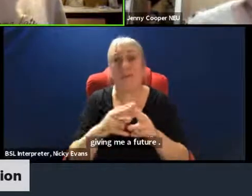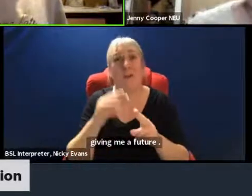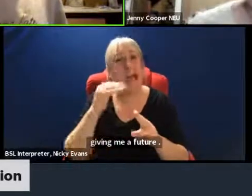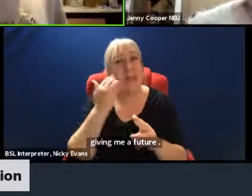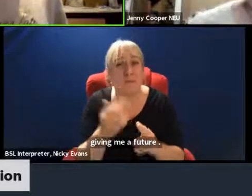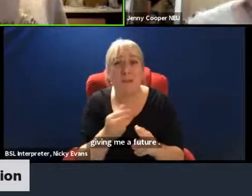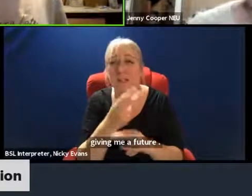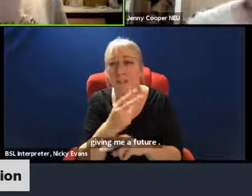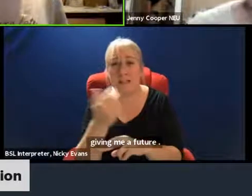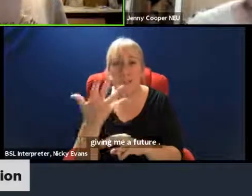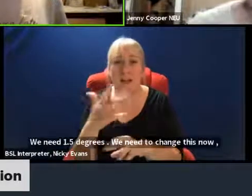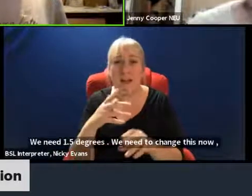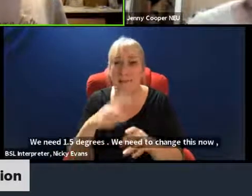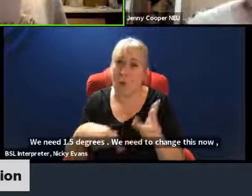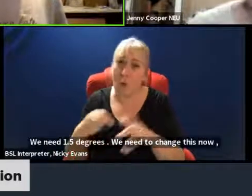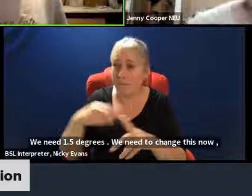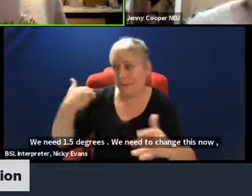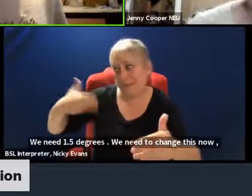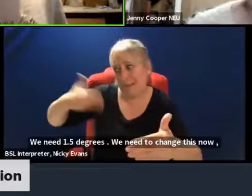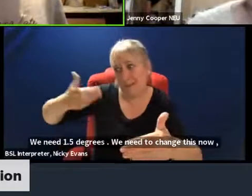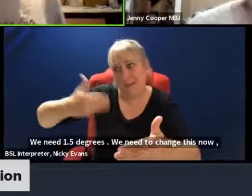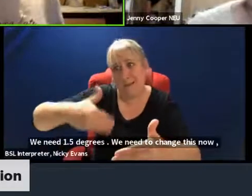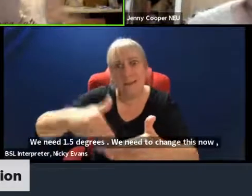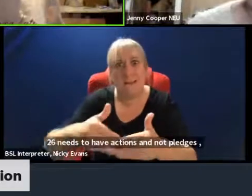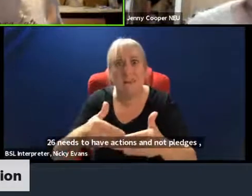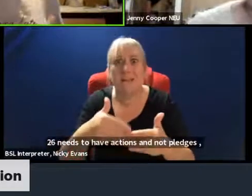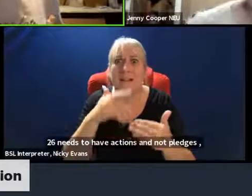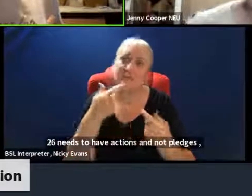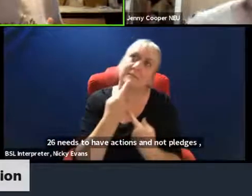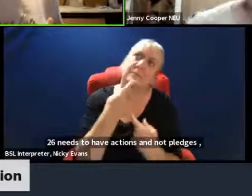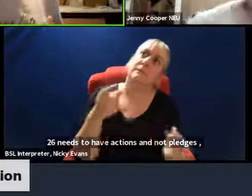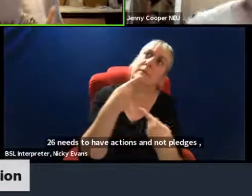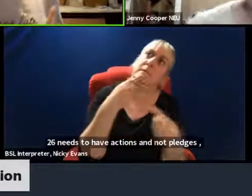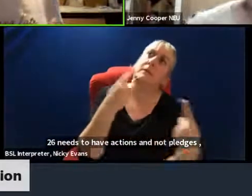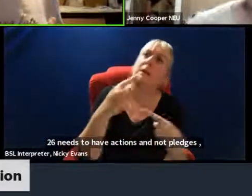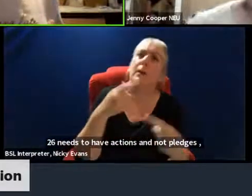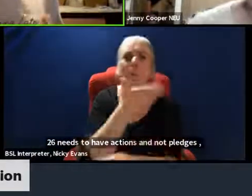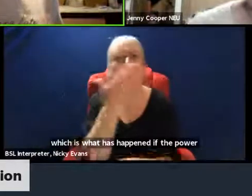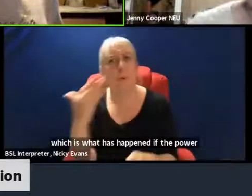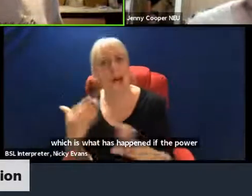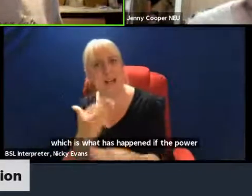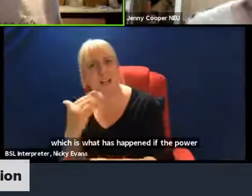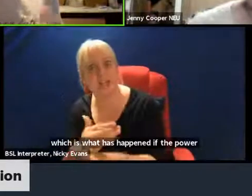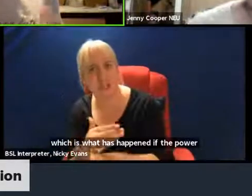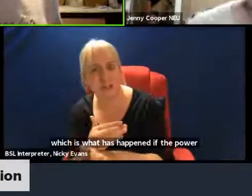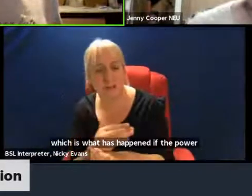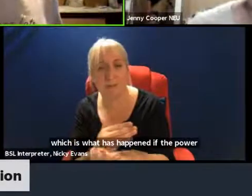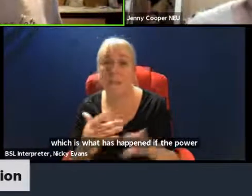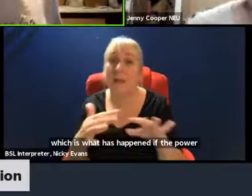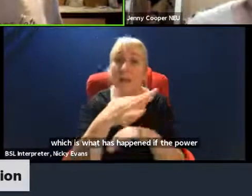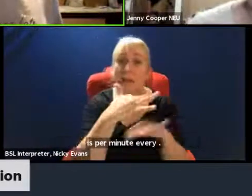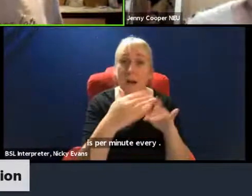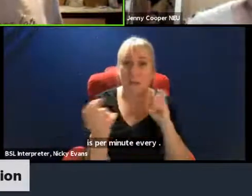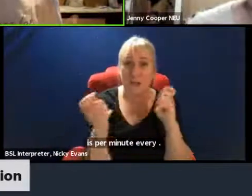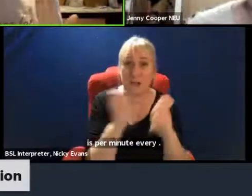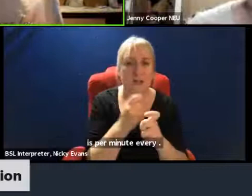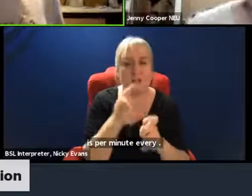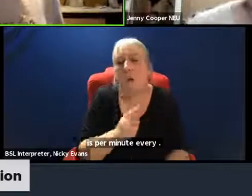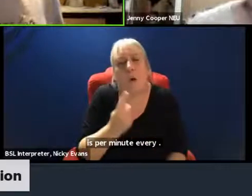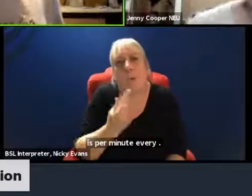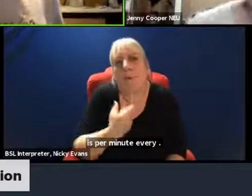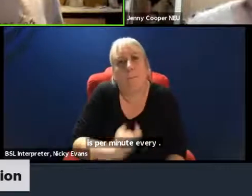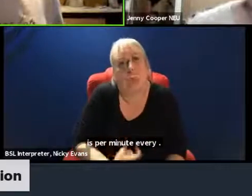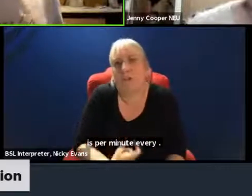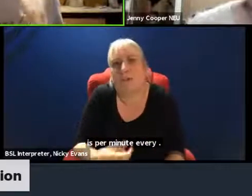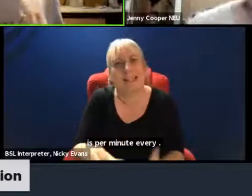happened. So I guess if you take anything away from this, let it be that climate change is not a one person issue. It's